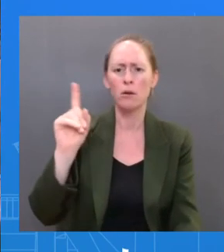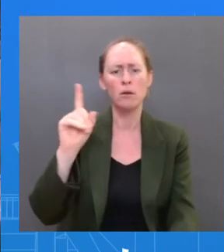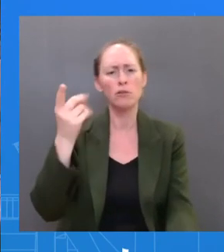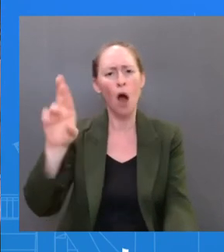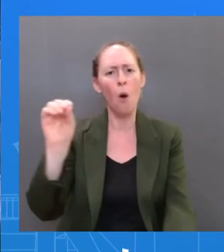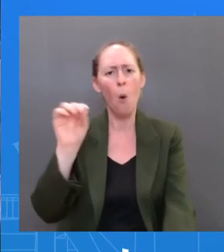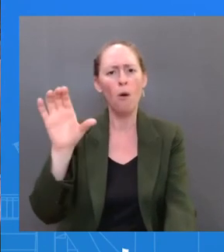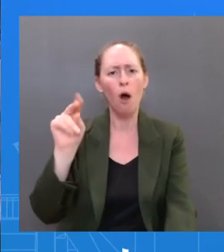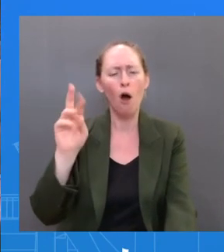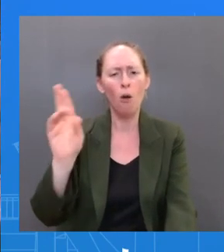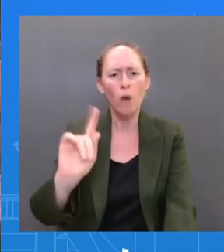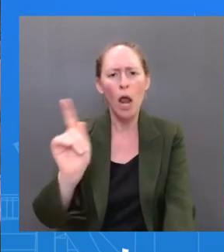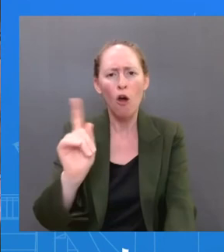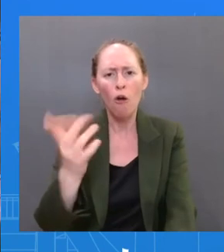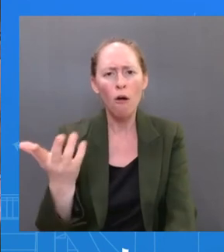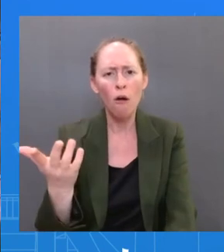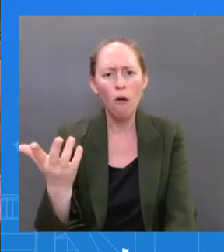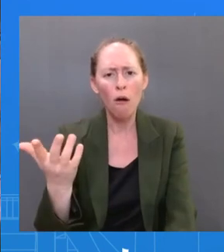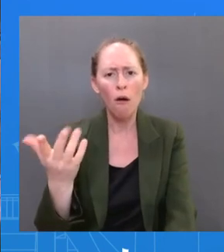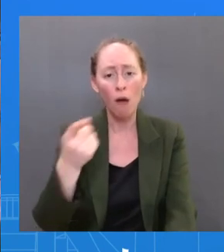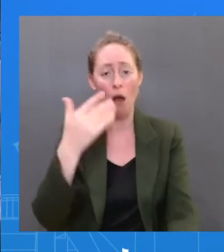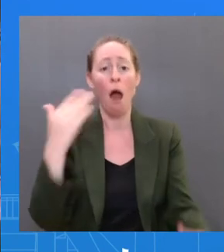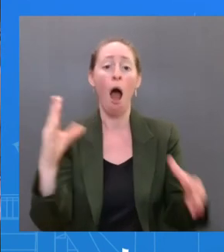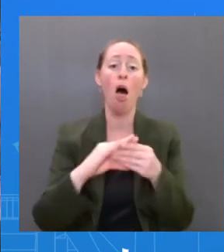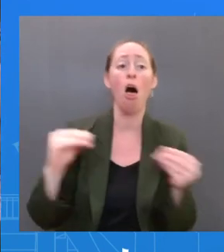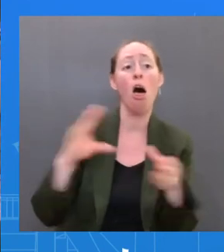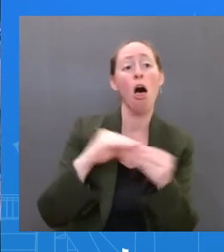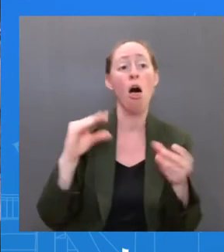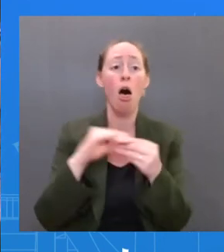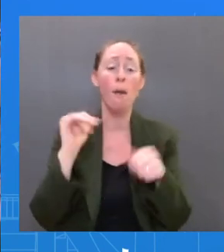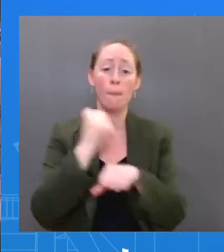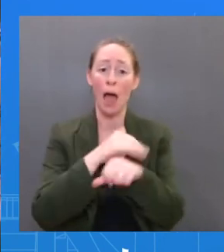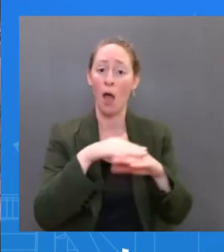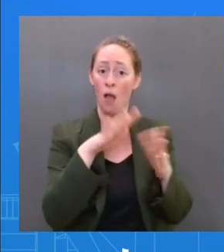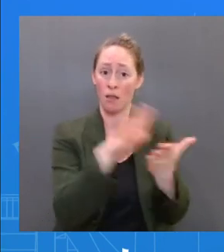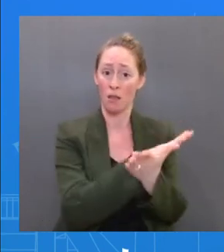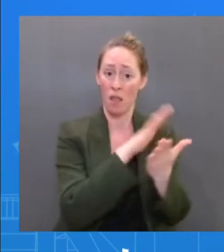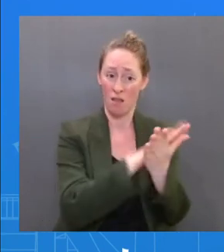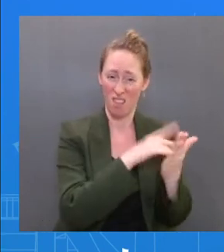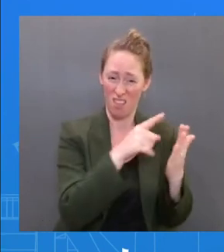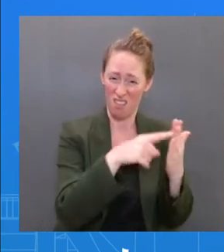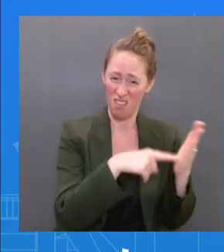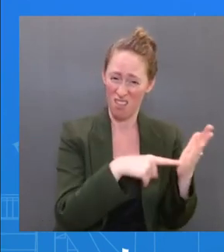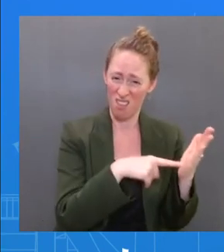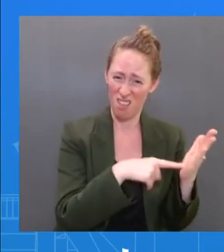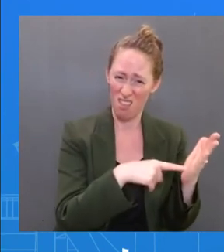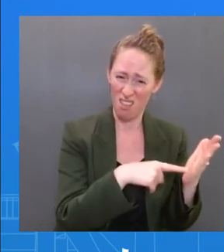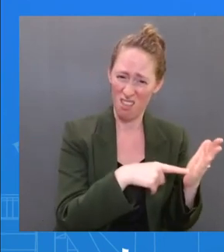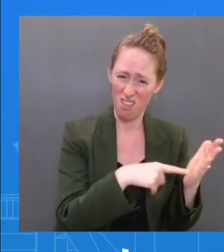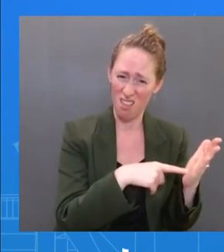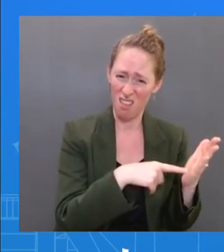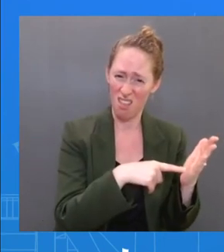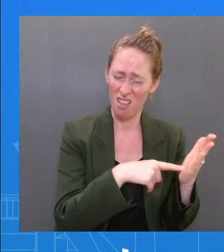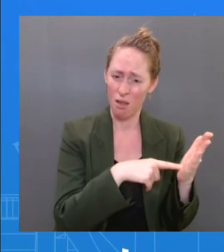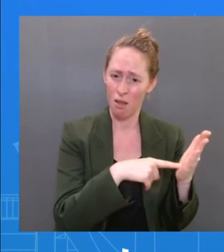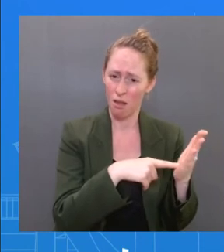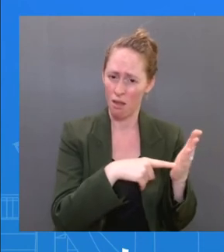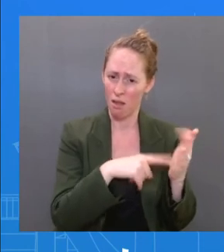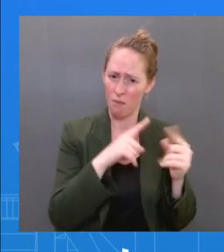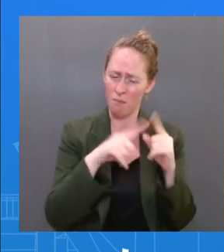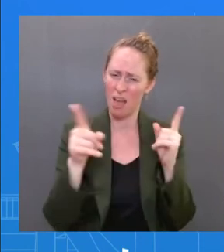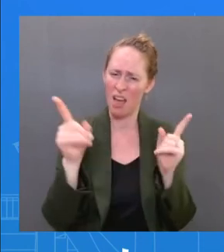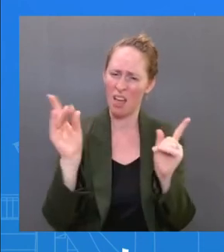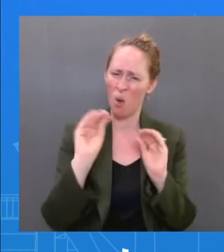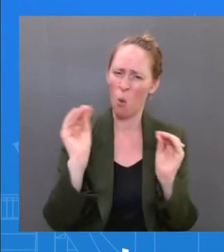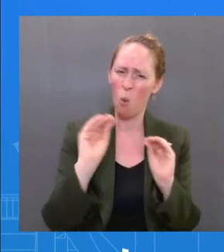of any White House in 50 years on a presidential illness. — Wow, I wholeheartedly disagree on your last statement — wholeheartedly